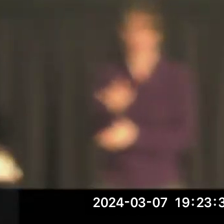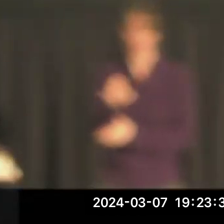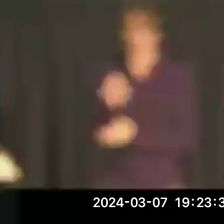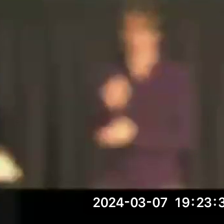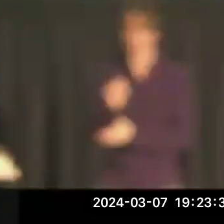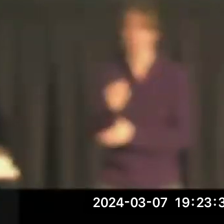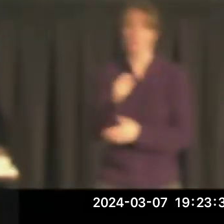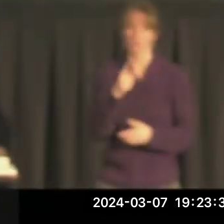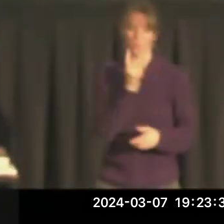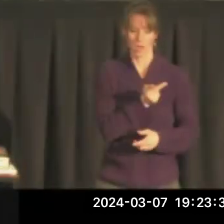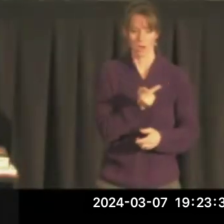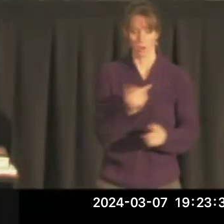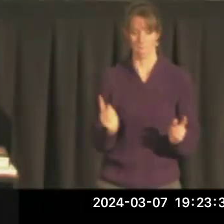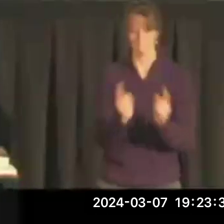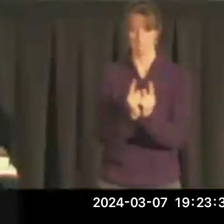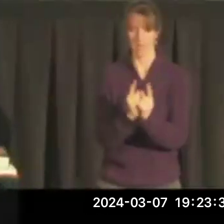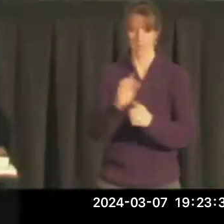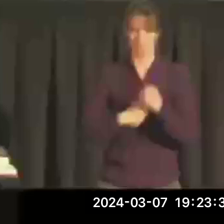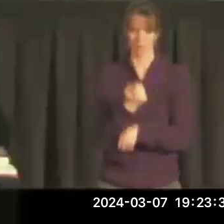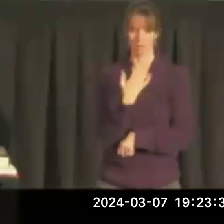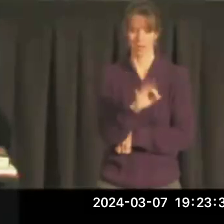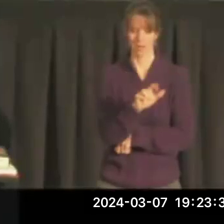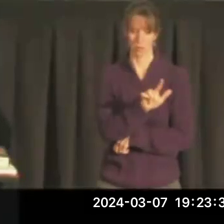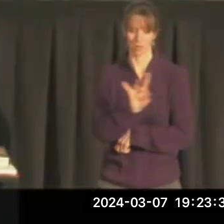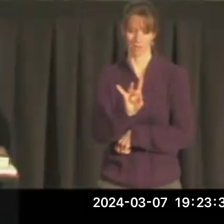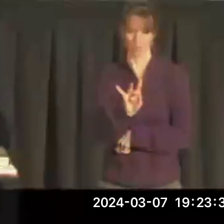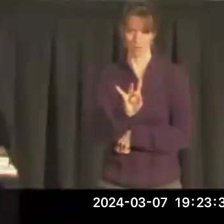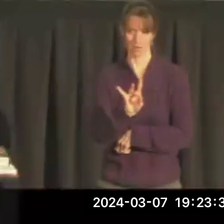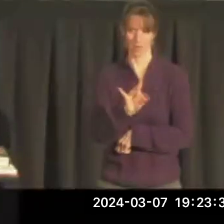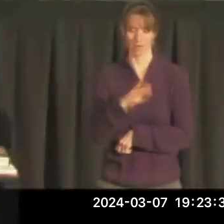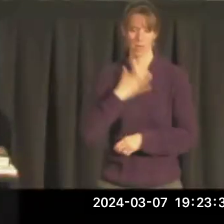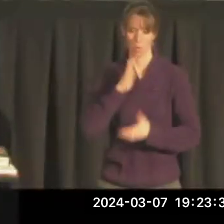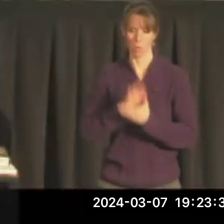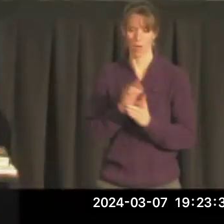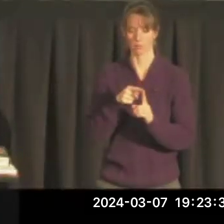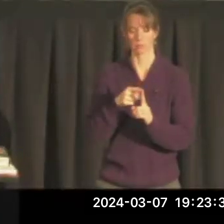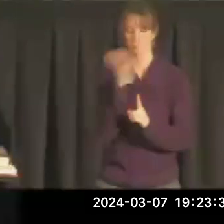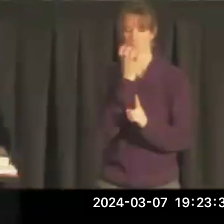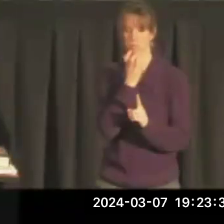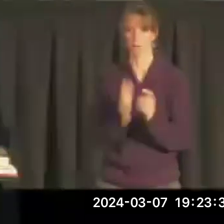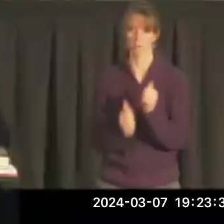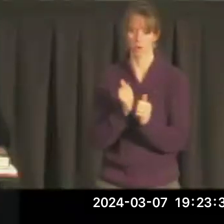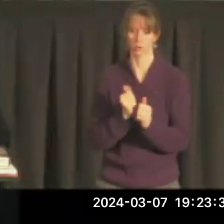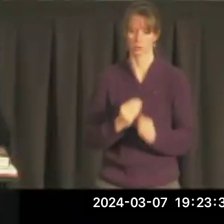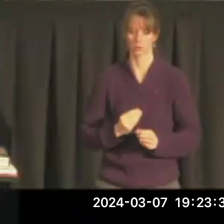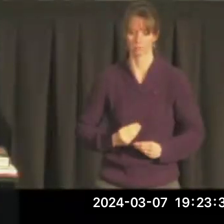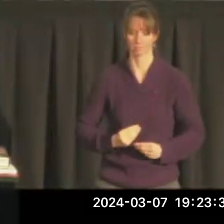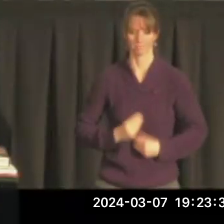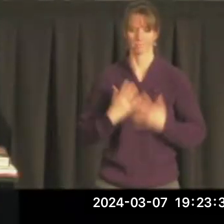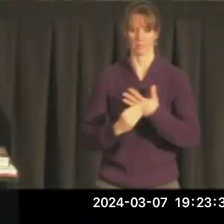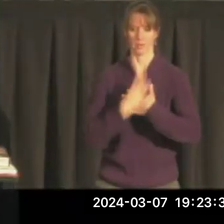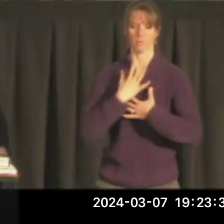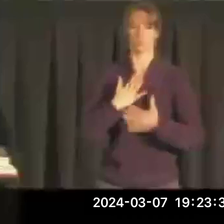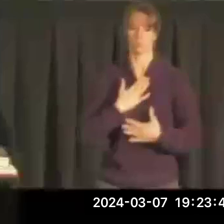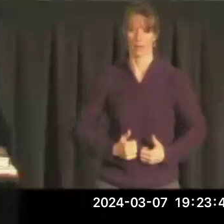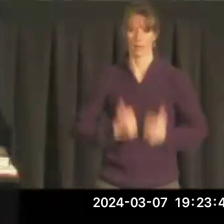Since we first met in 1928, my wife has been the greatest influence on my life, bar